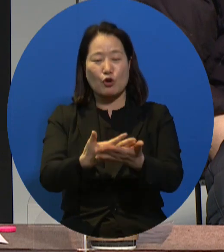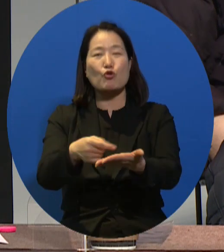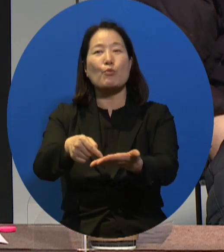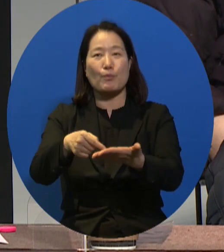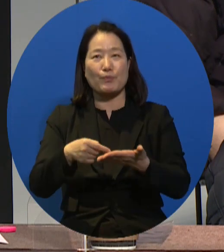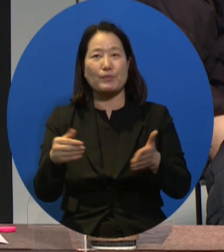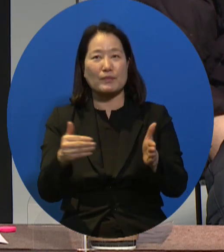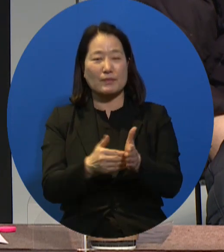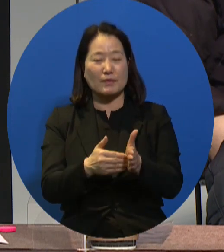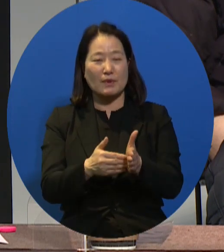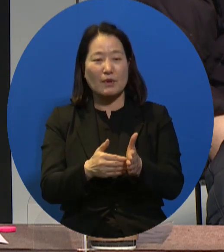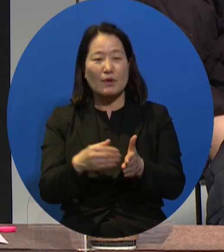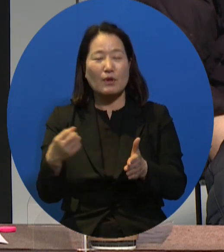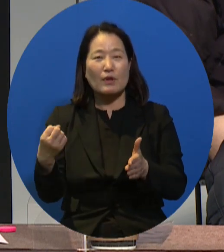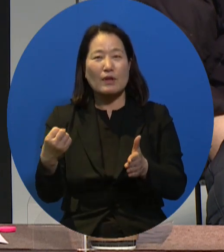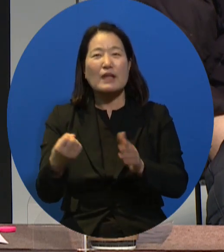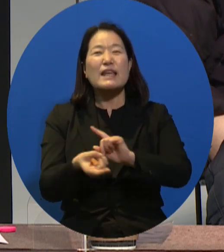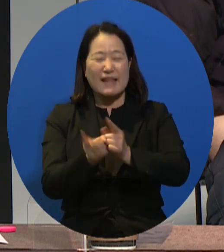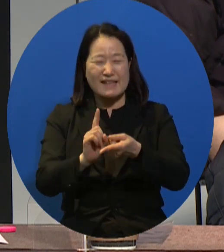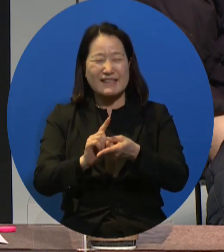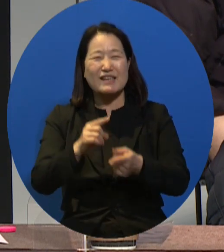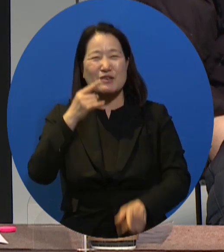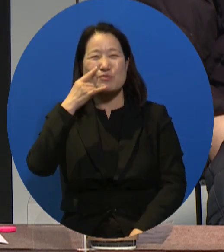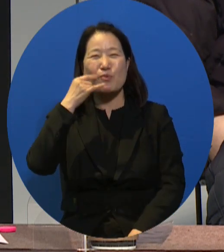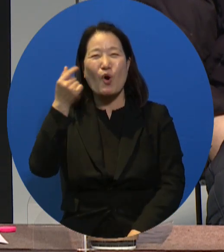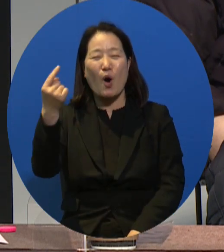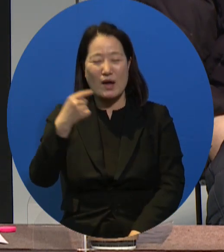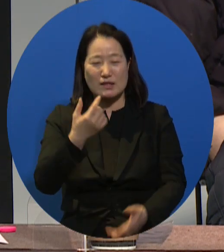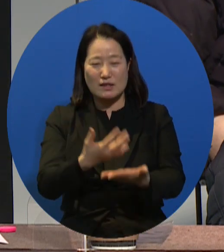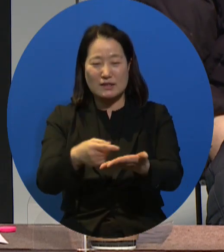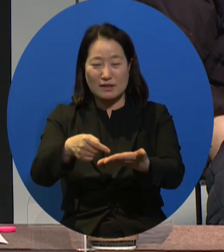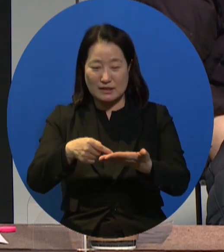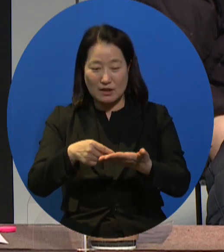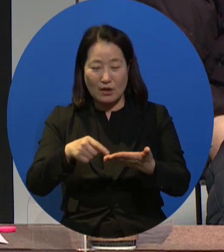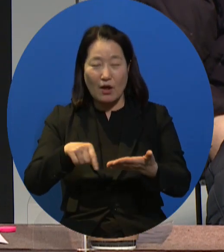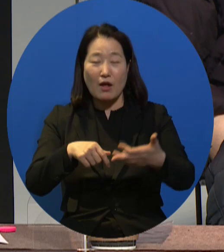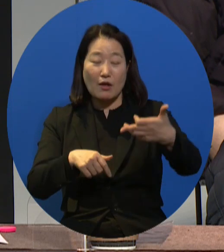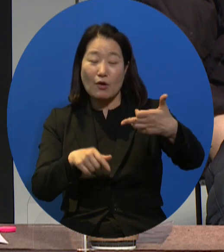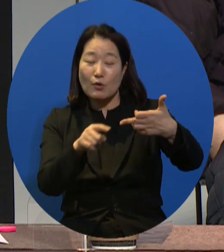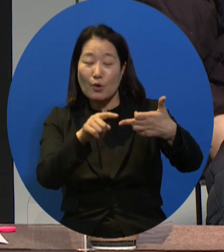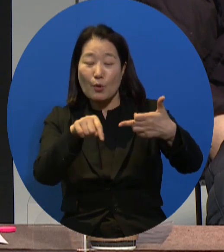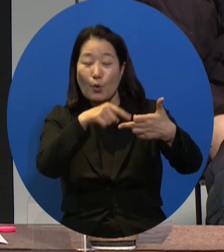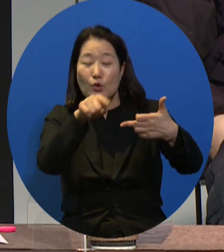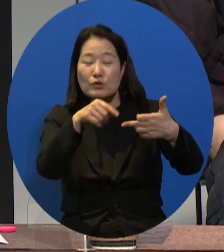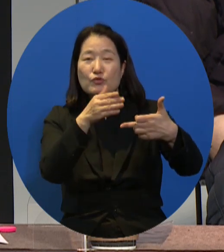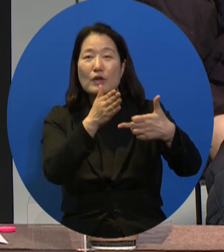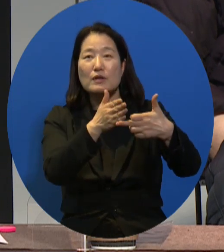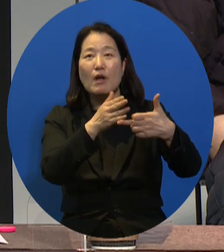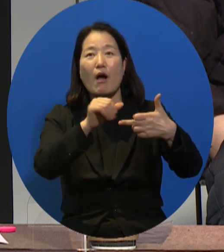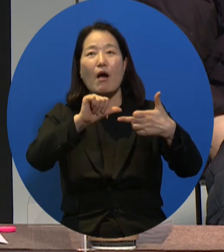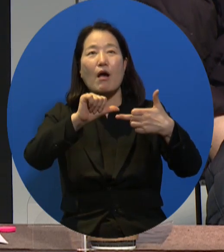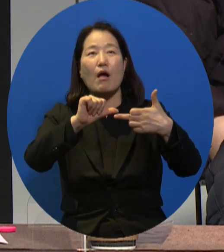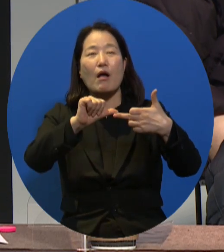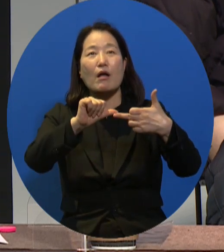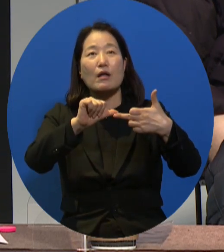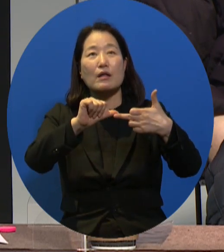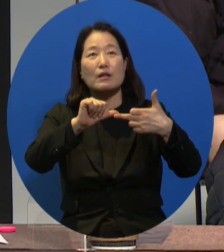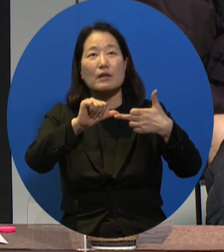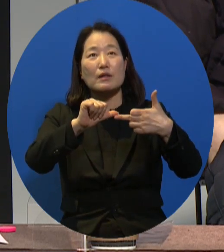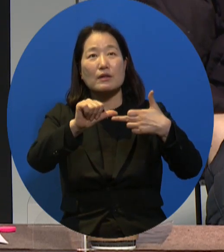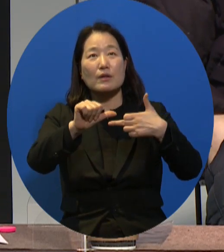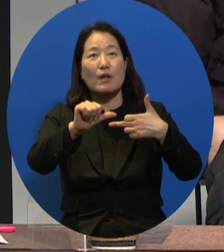we received 17 applications. Of course, these applications were submitted on behalf of them by their guardians, but